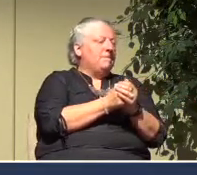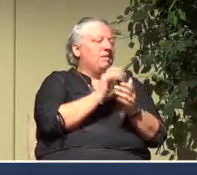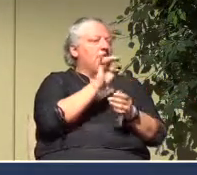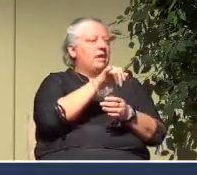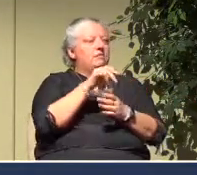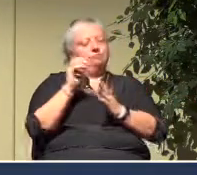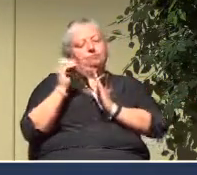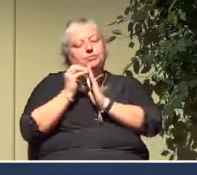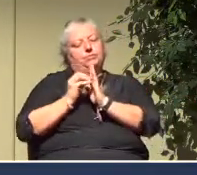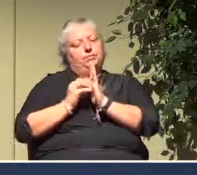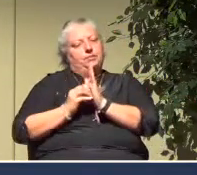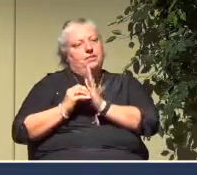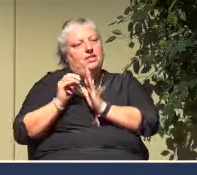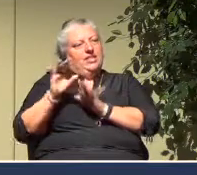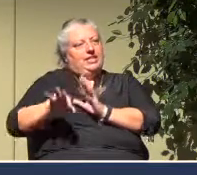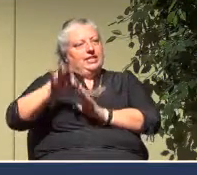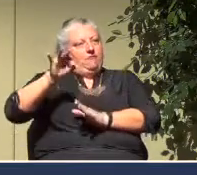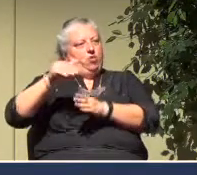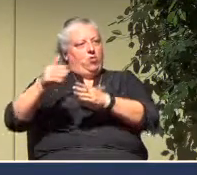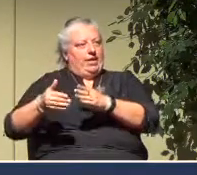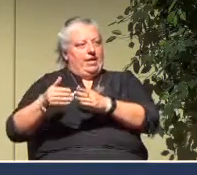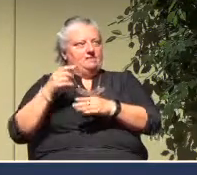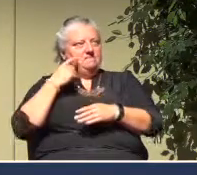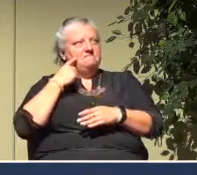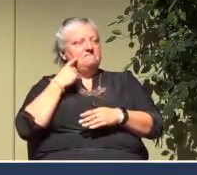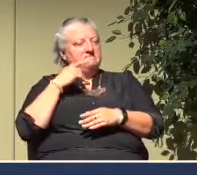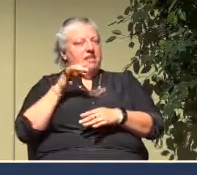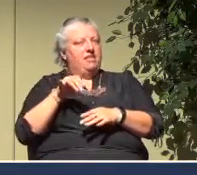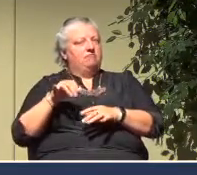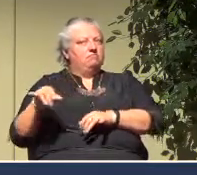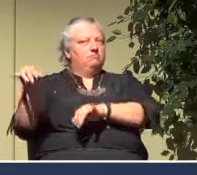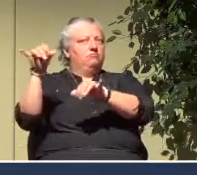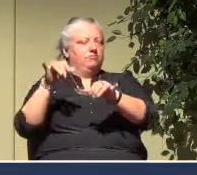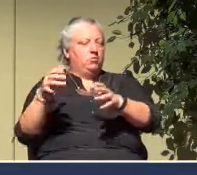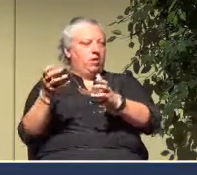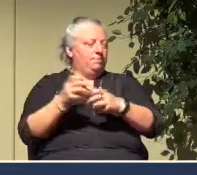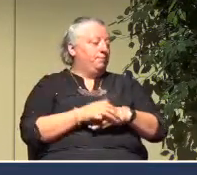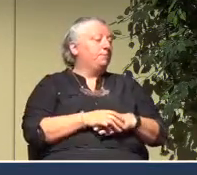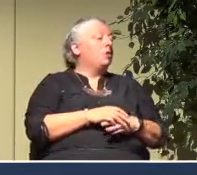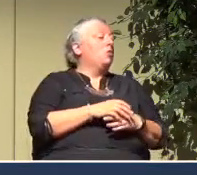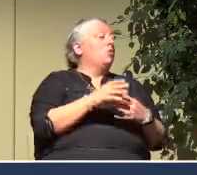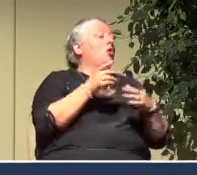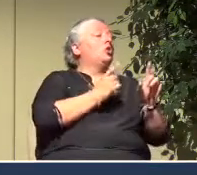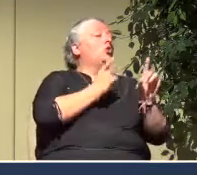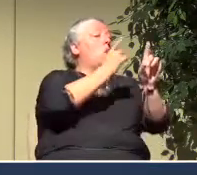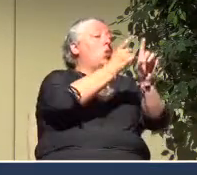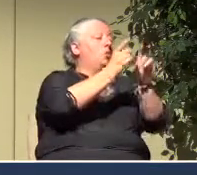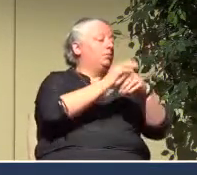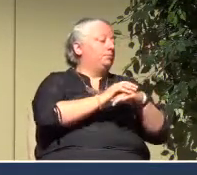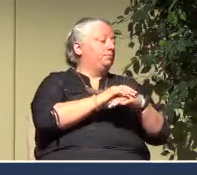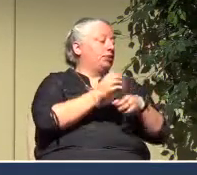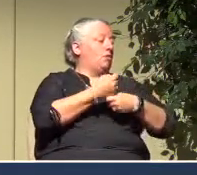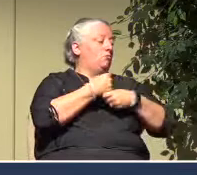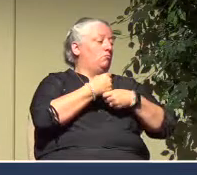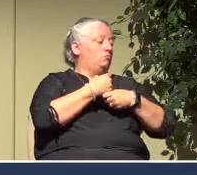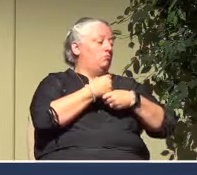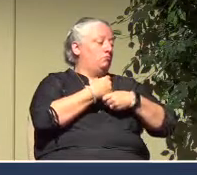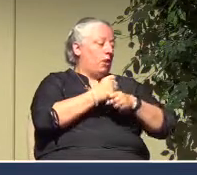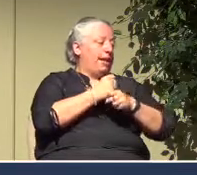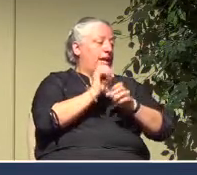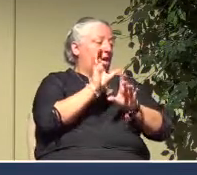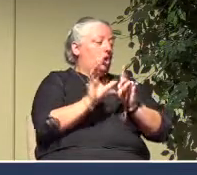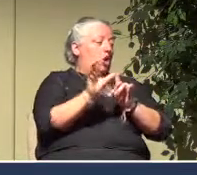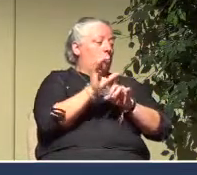like they resonated. So goal. To create a culture of God